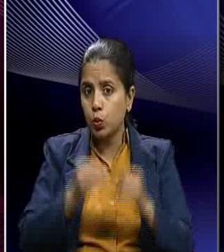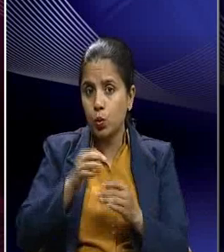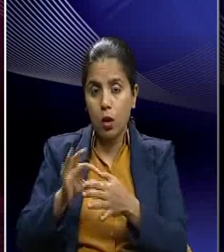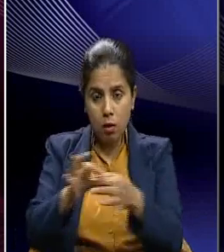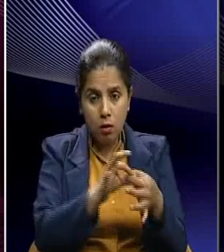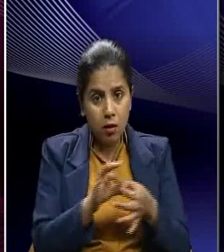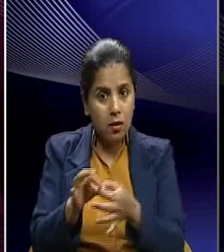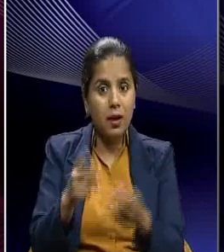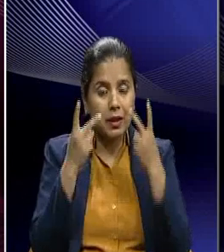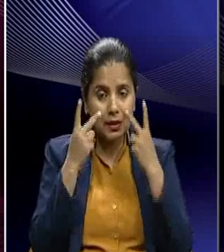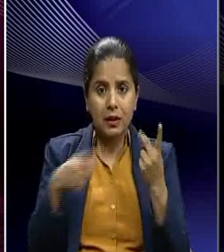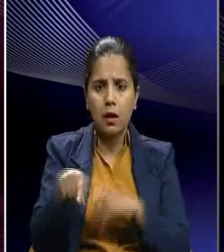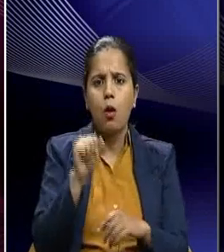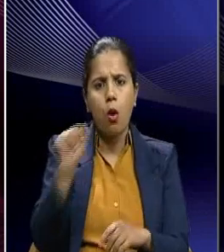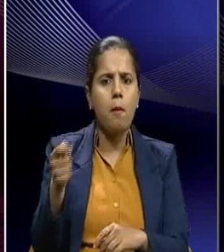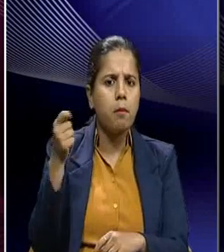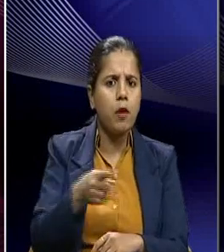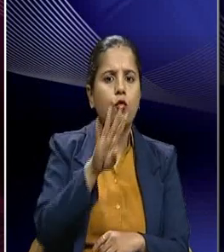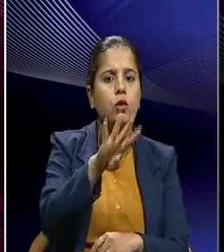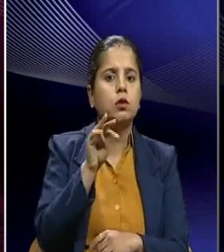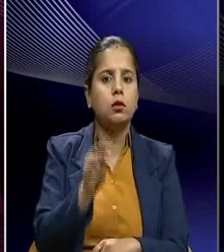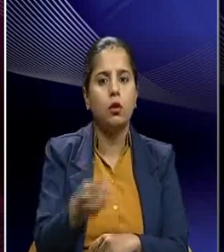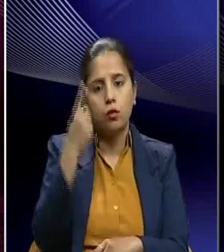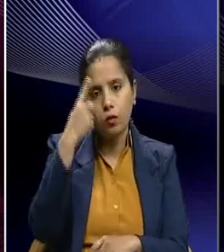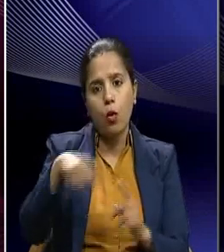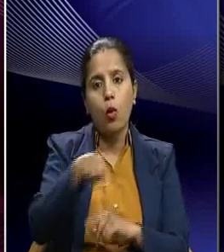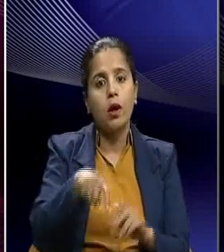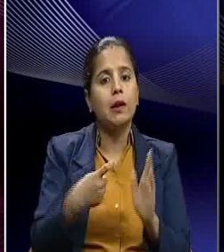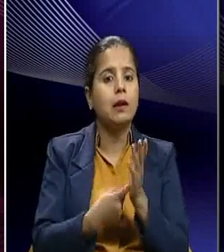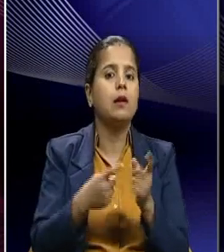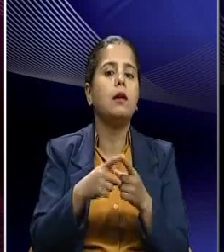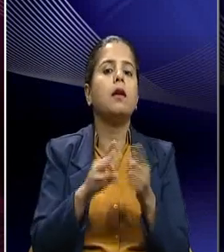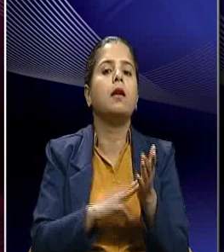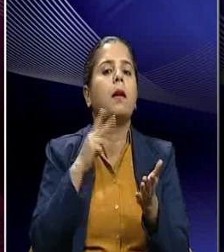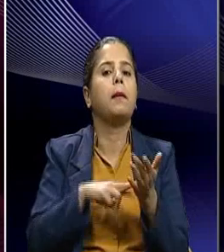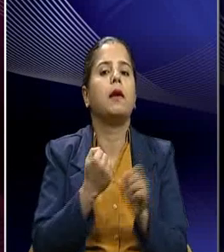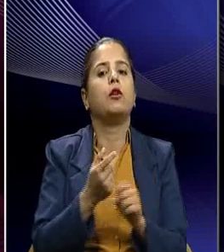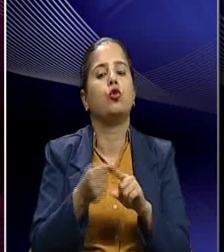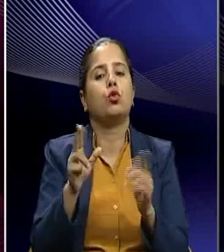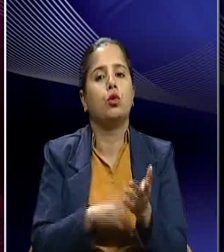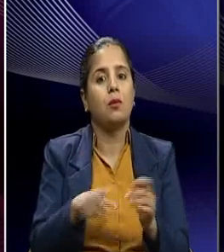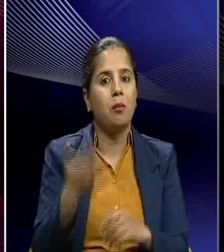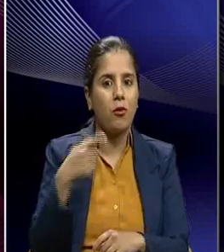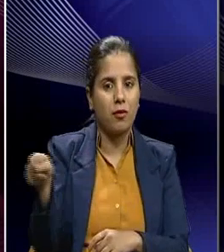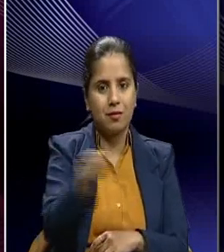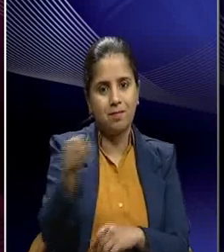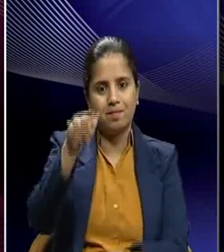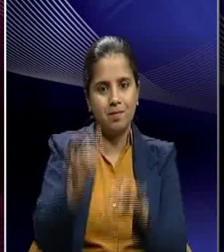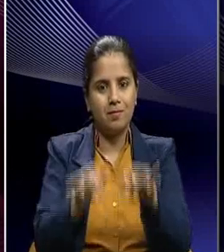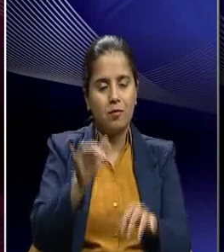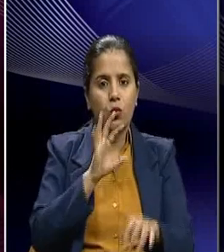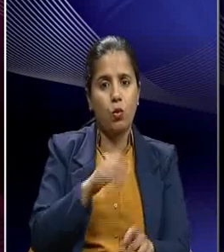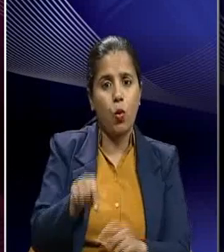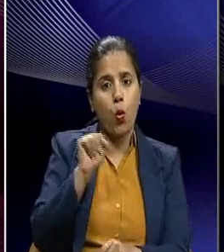the way he paid 4000 rupees to the Remington company. So that they make a typewriter in